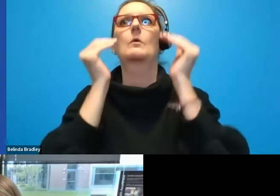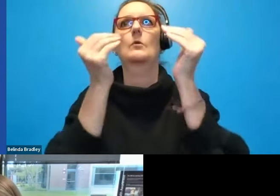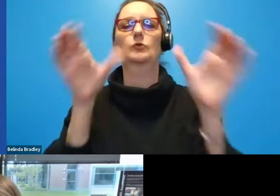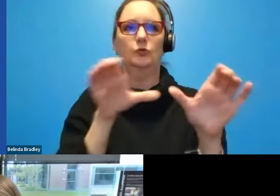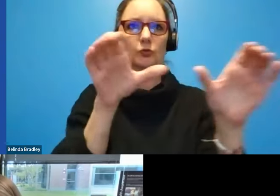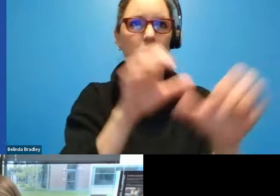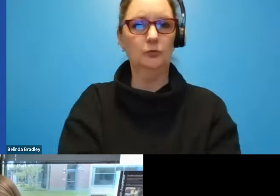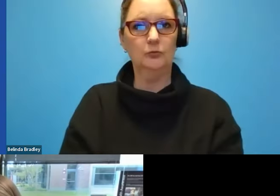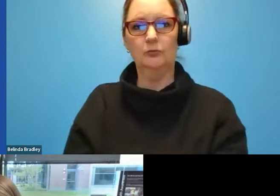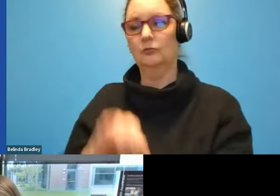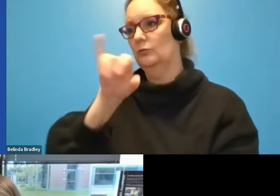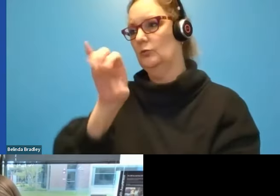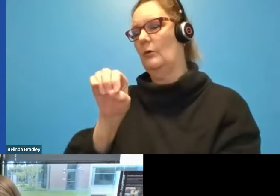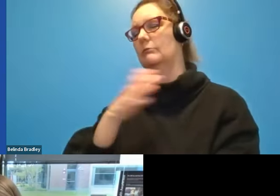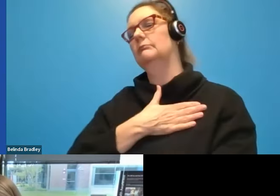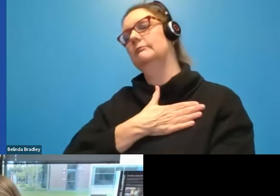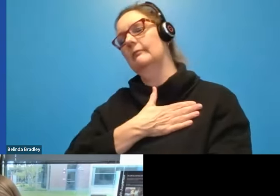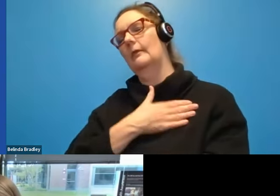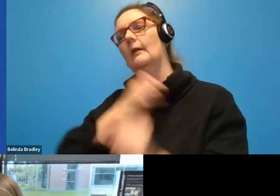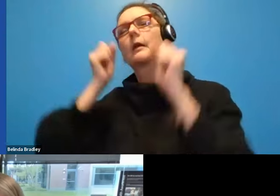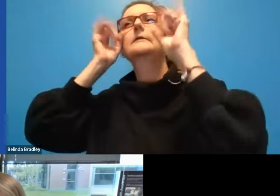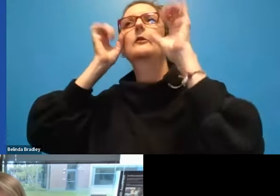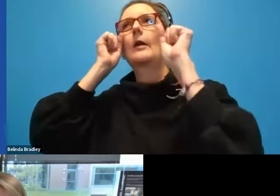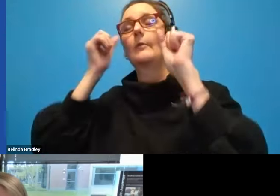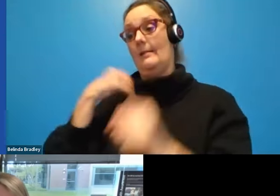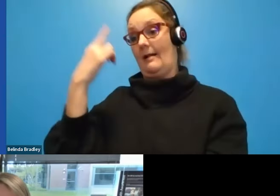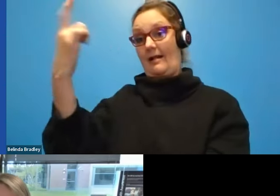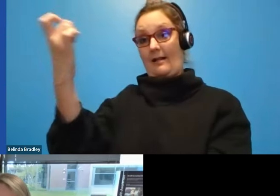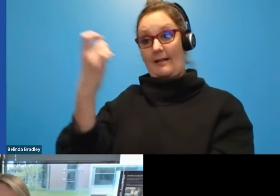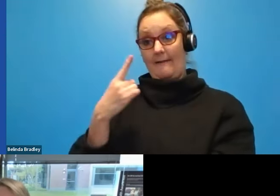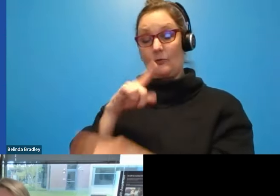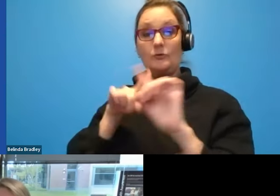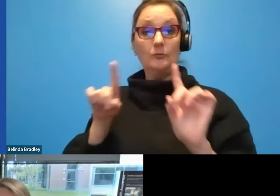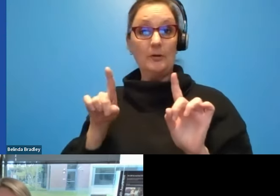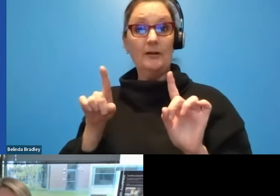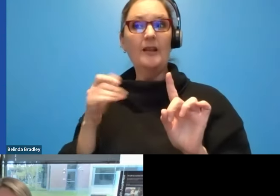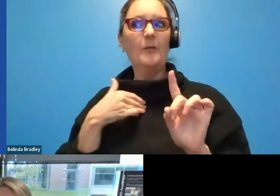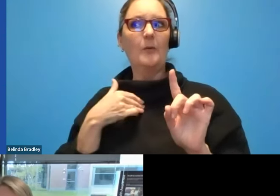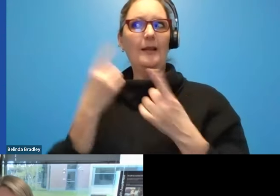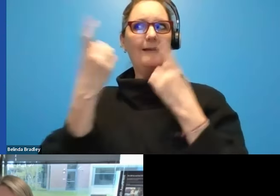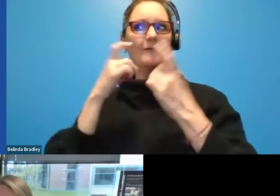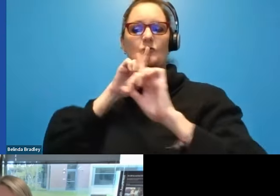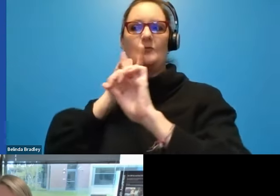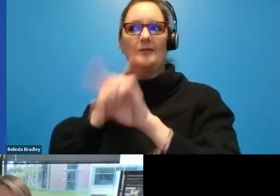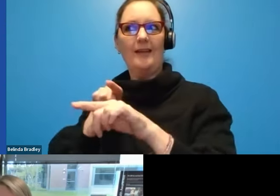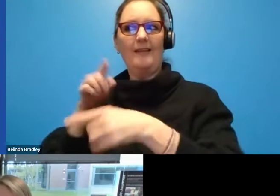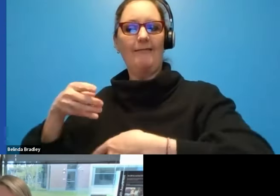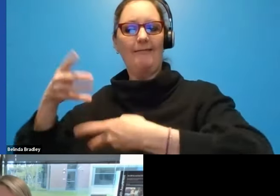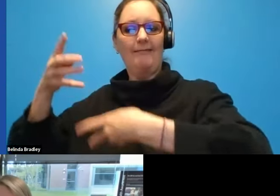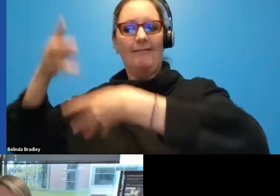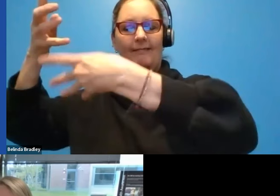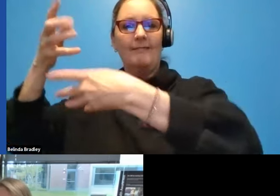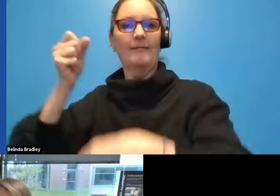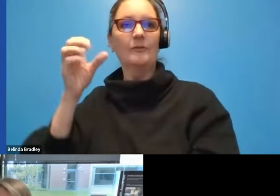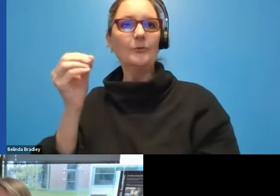simply incredible. And I have follow up questions. However, we have, uh, we have some Q and a, and I think we're going to bring somebody on,